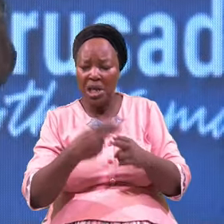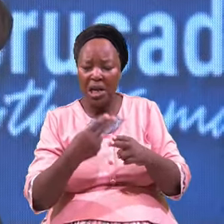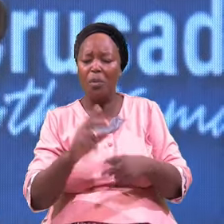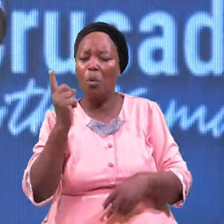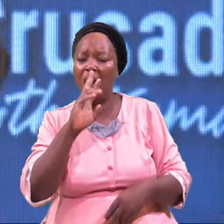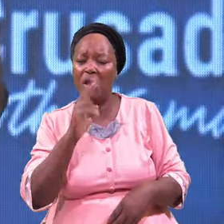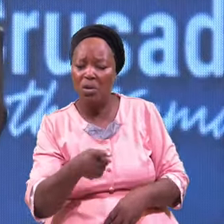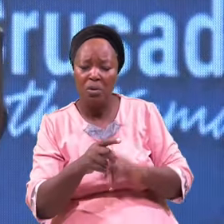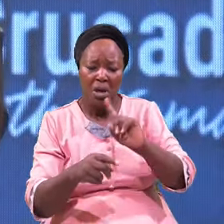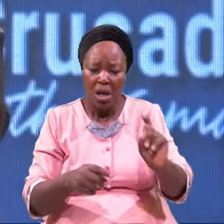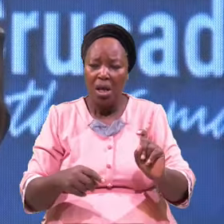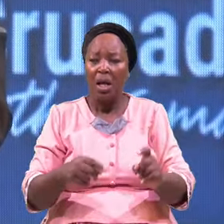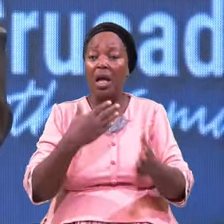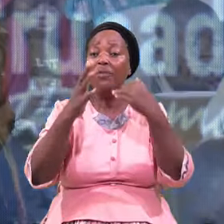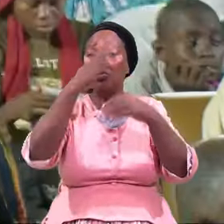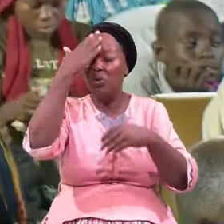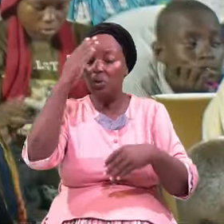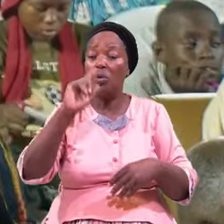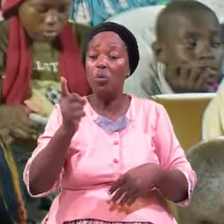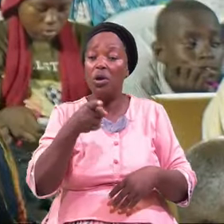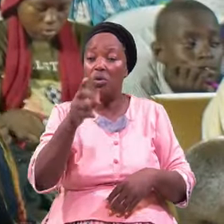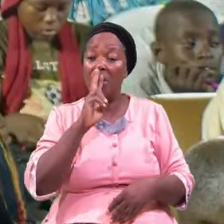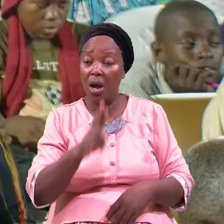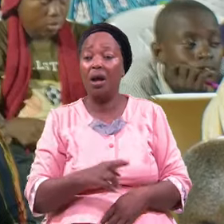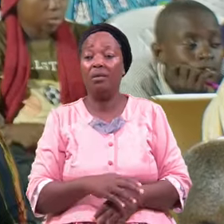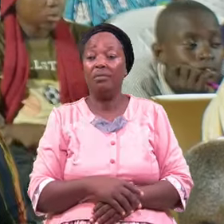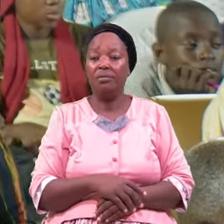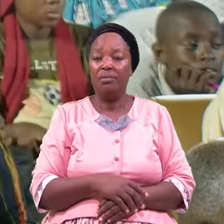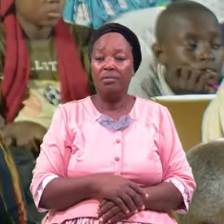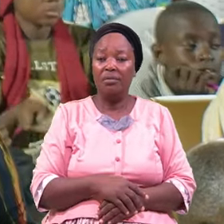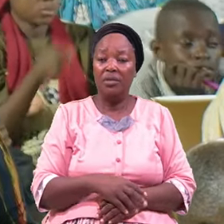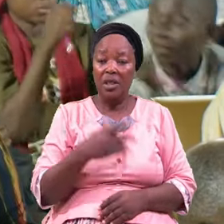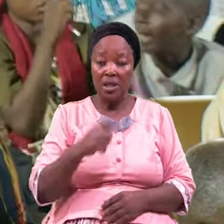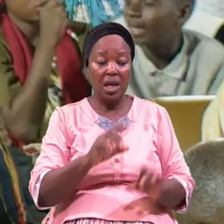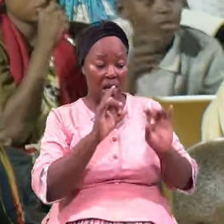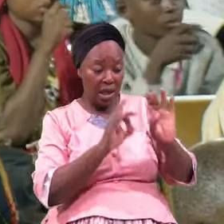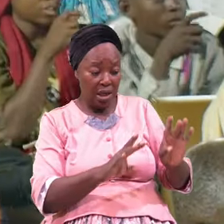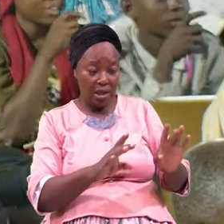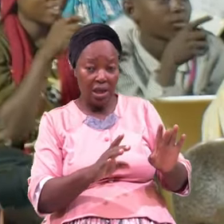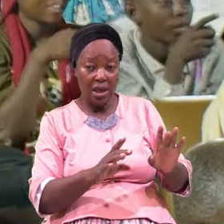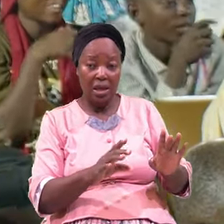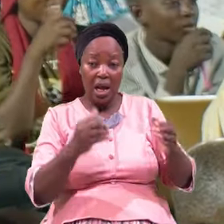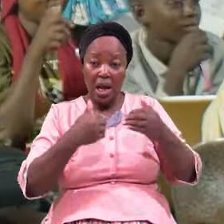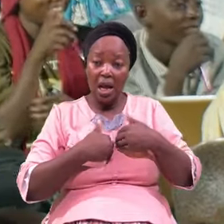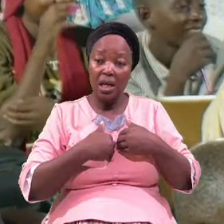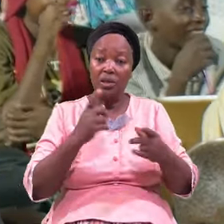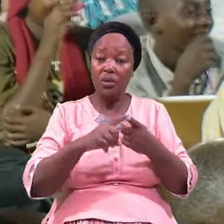Heaven Knows Where You Are The Hatred That Needs To Be Changed To Love